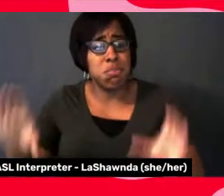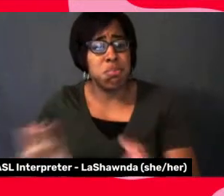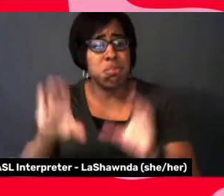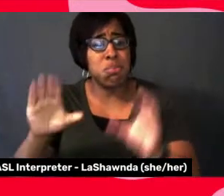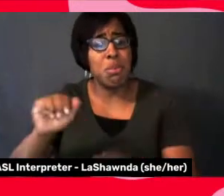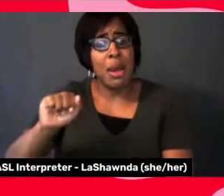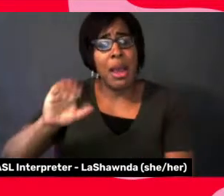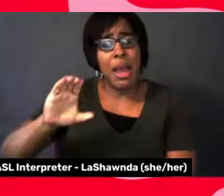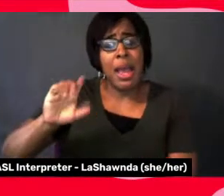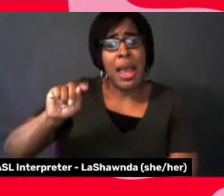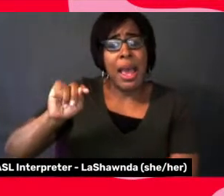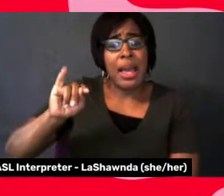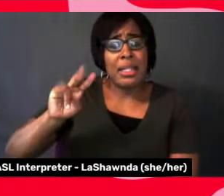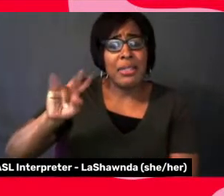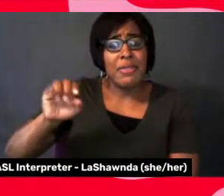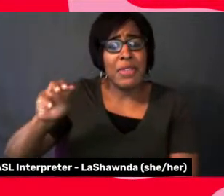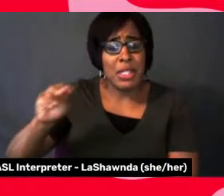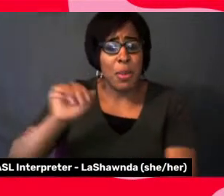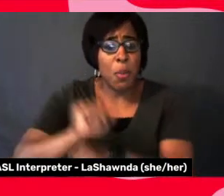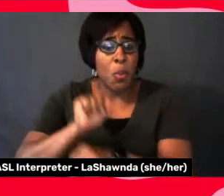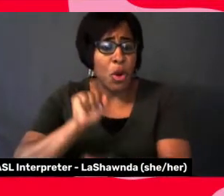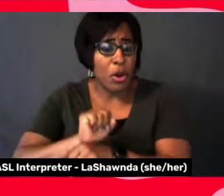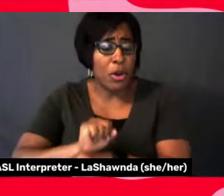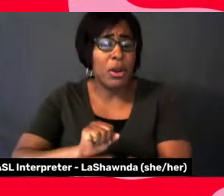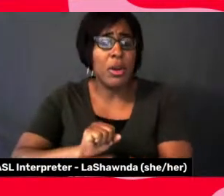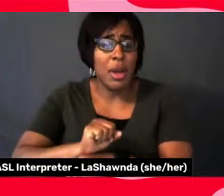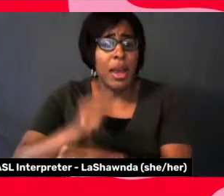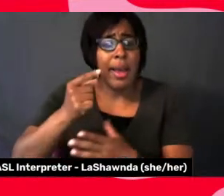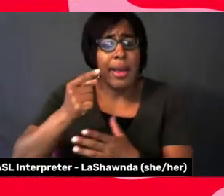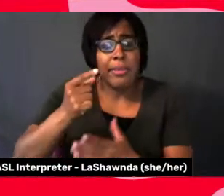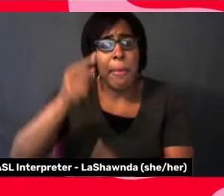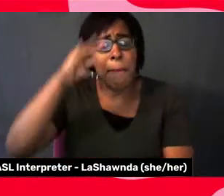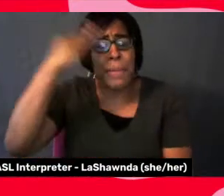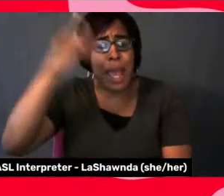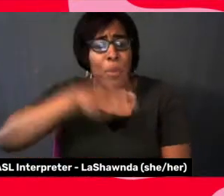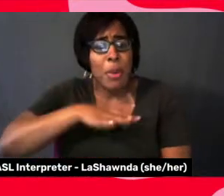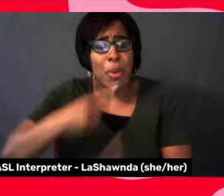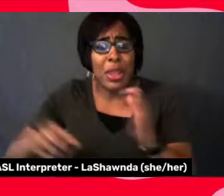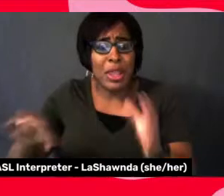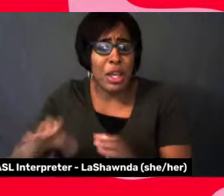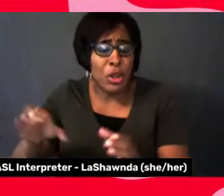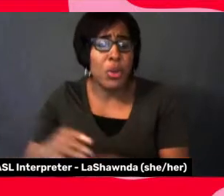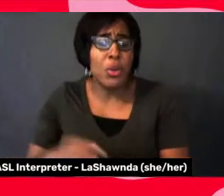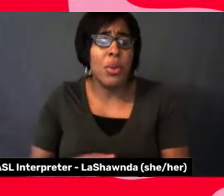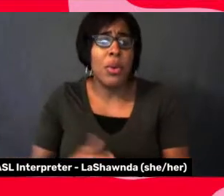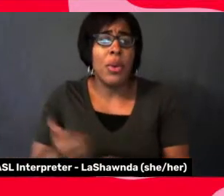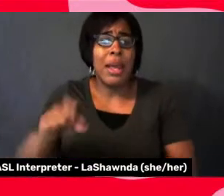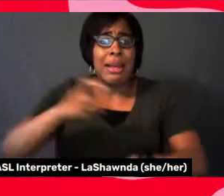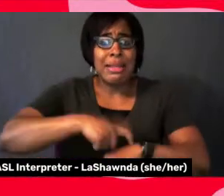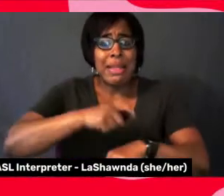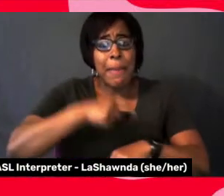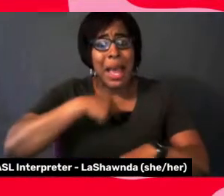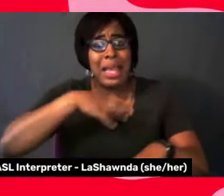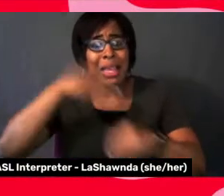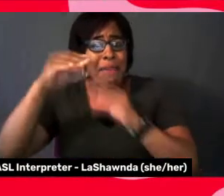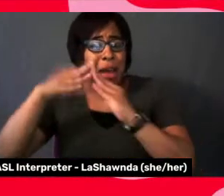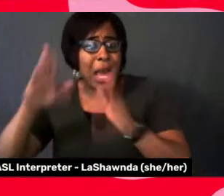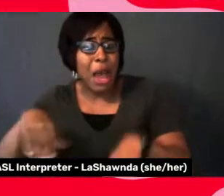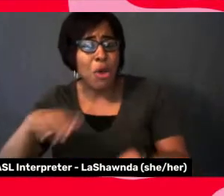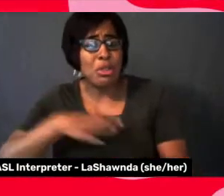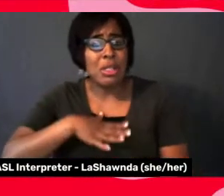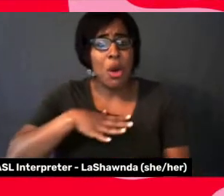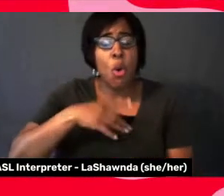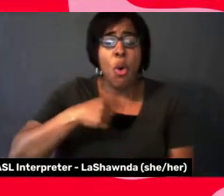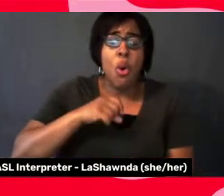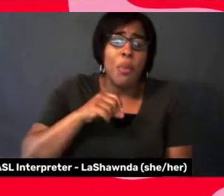what black women do. And my mom, anytime I go, we'll go out the house or I go to a protest, you're like, ah, I'm scared. Like, you know, don't,